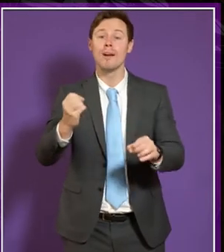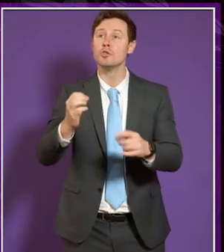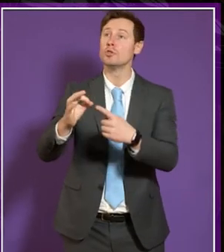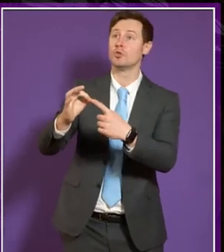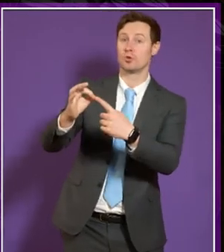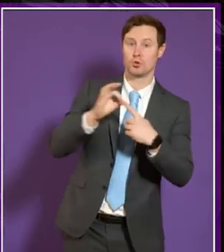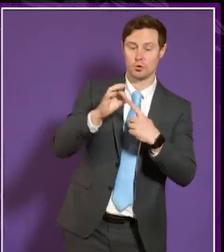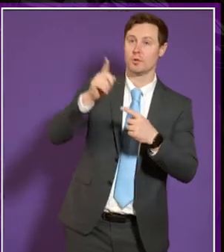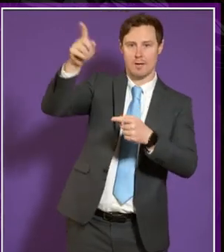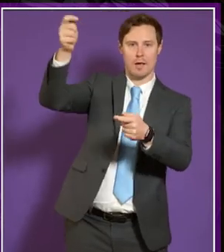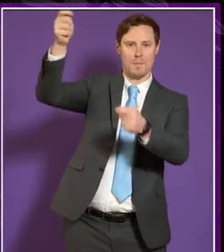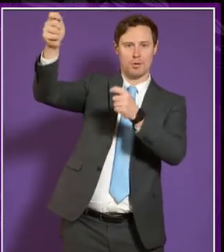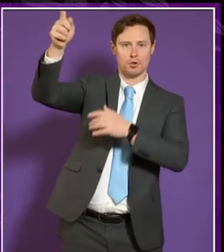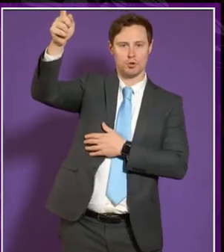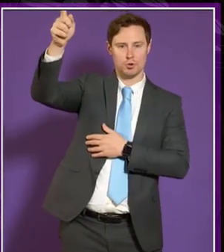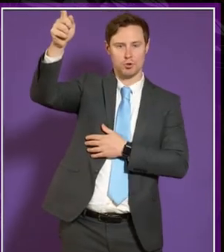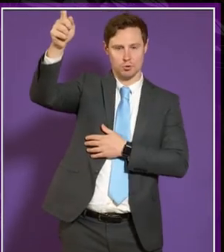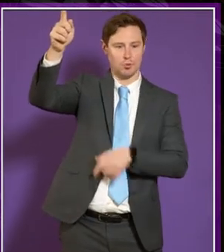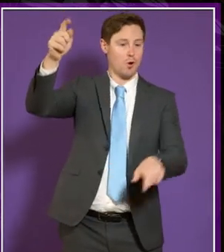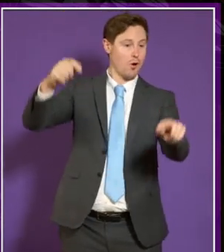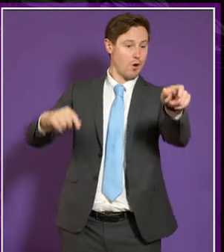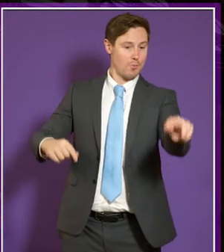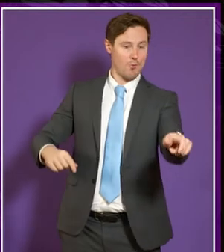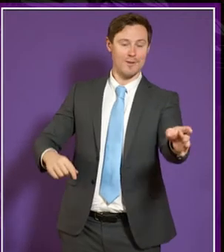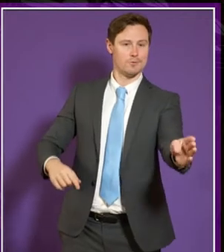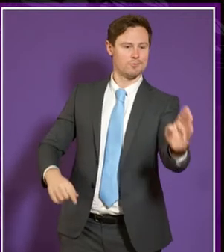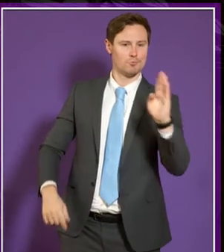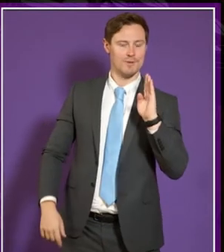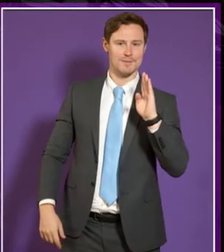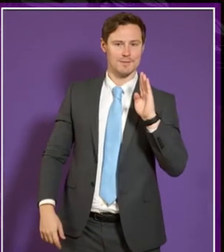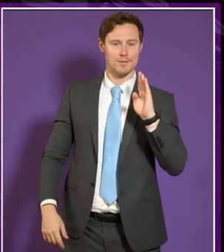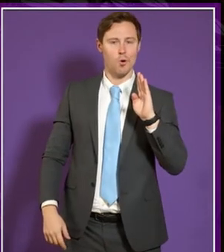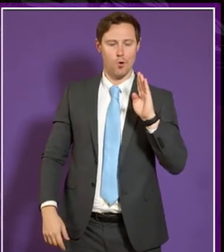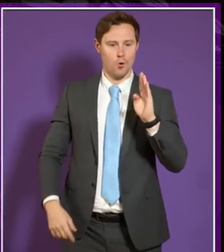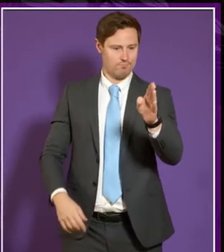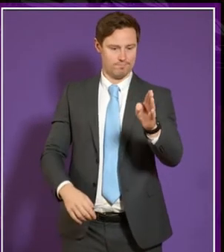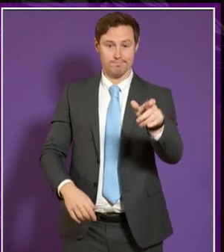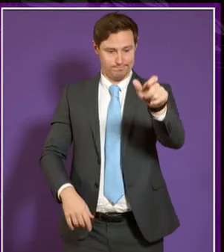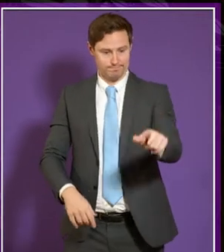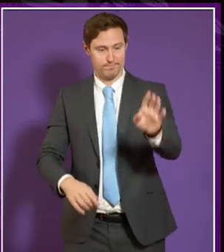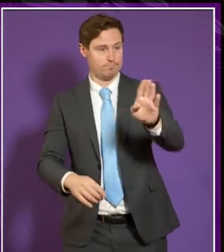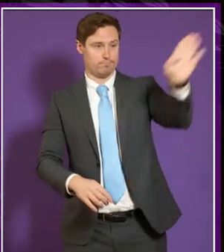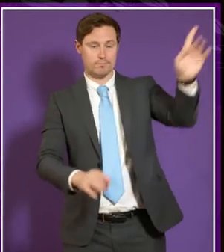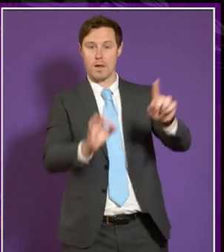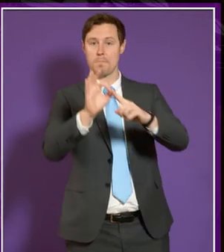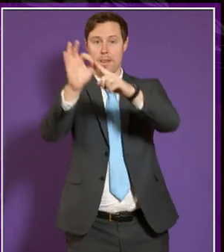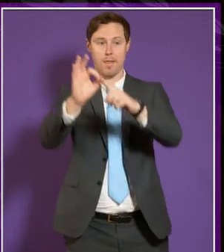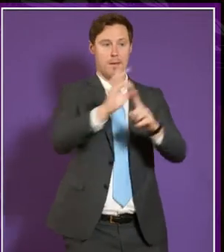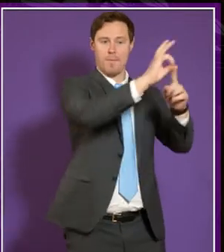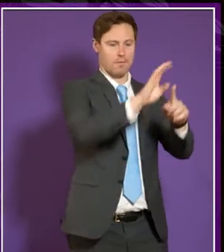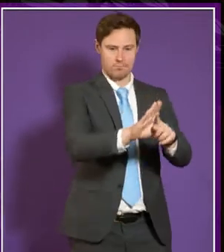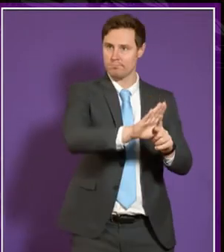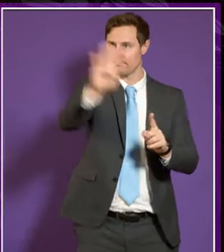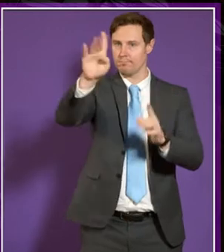through UCAS so the applicant is not applying directly to each of the institutions their application is submitted to UCAS